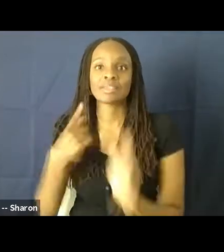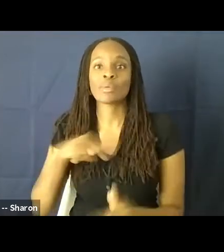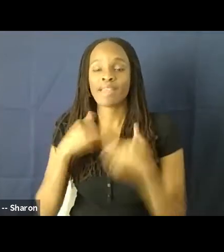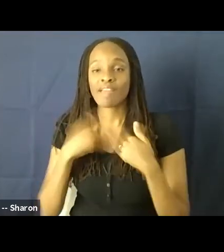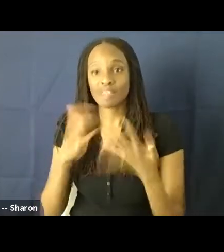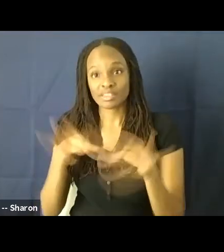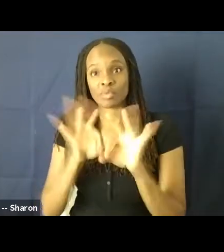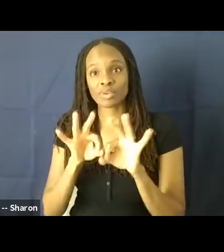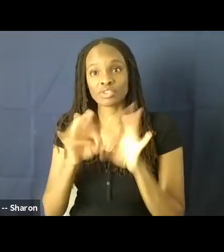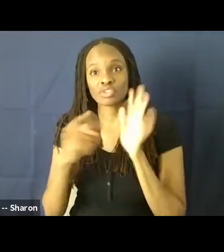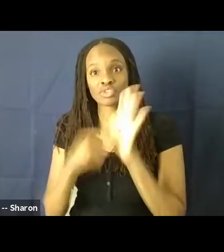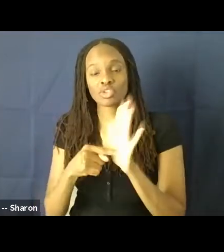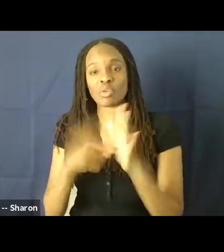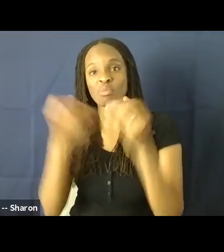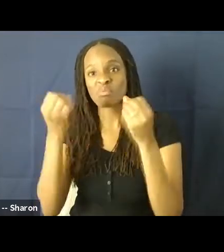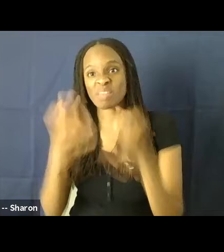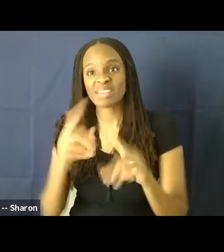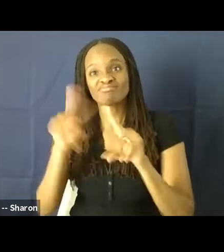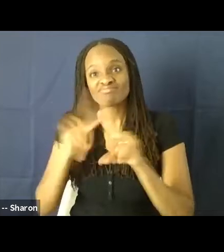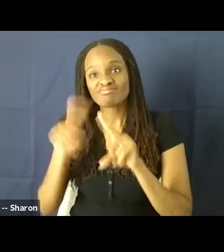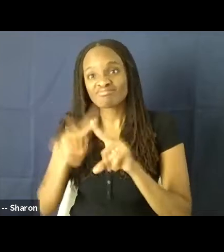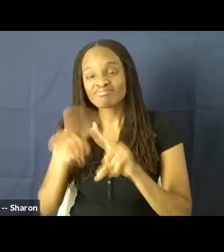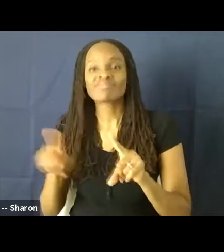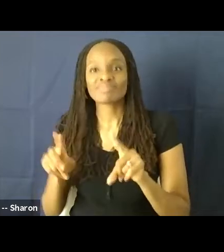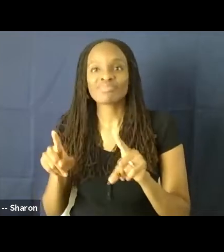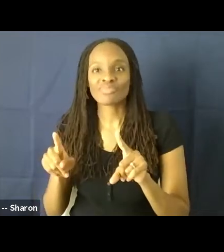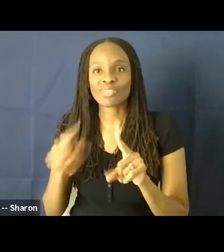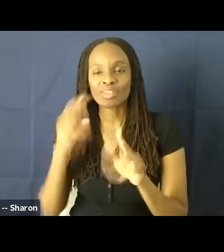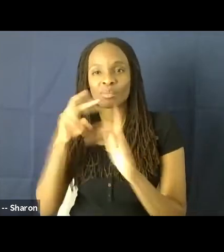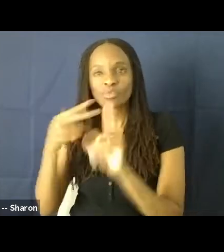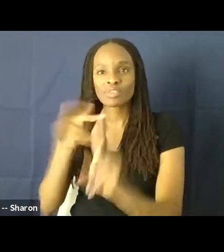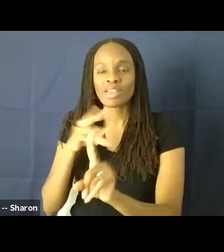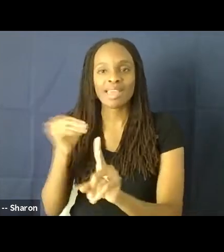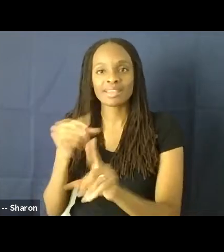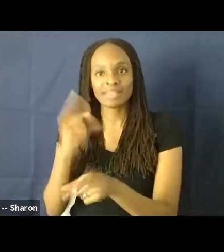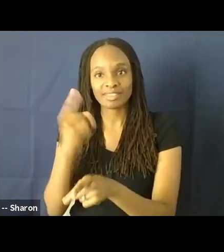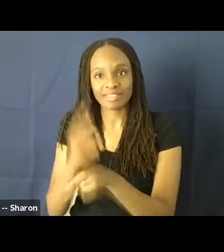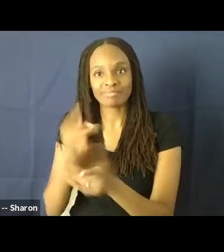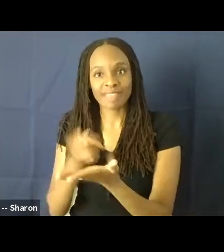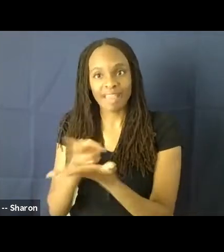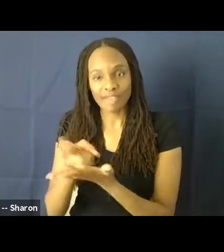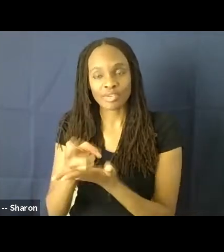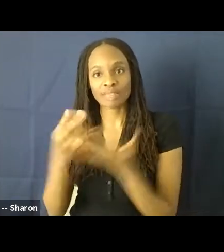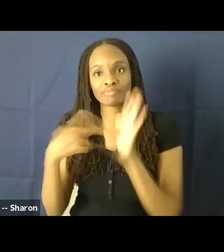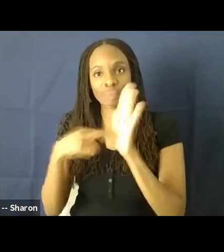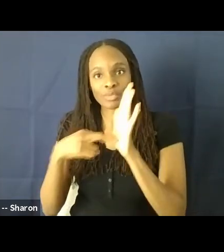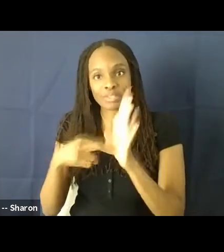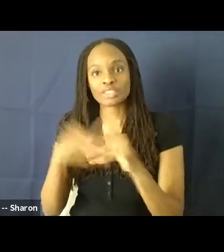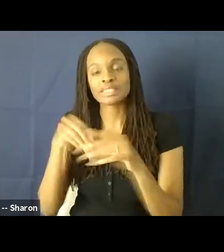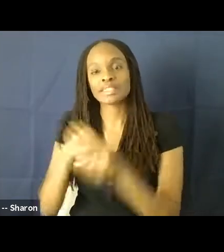perspectives and also accurate presentations and representations in media because